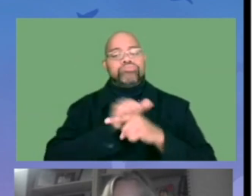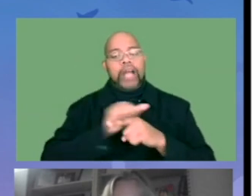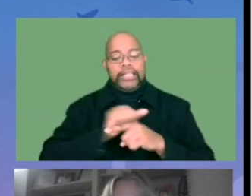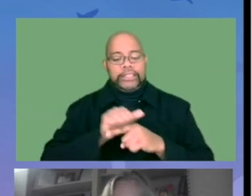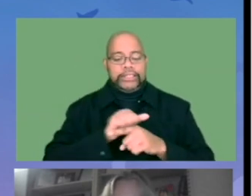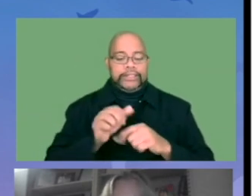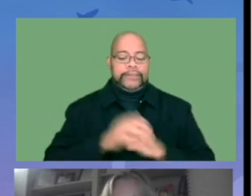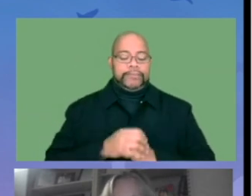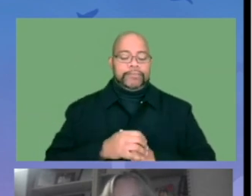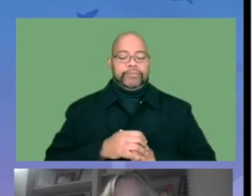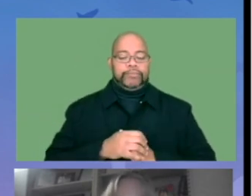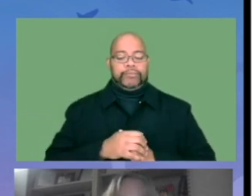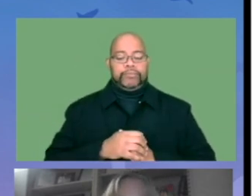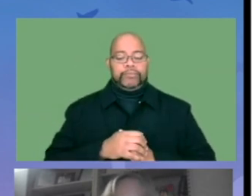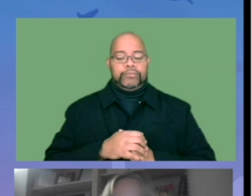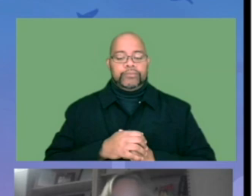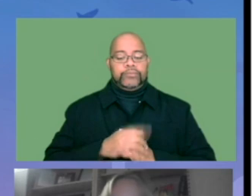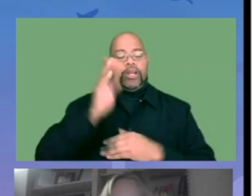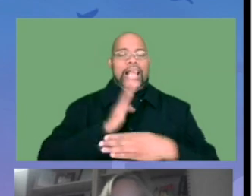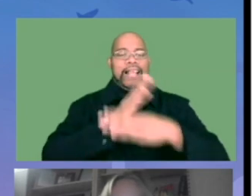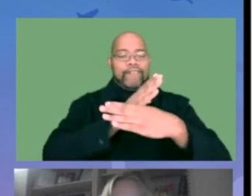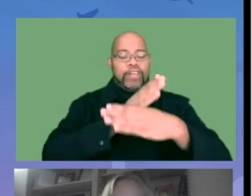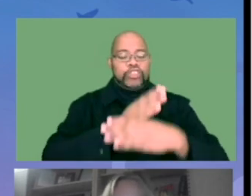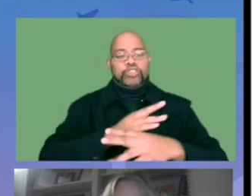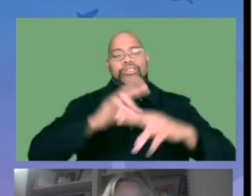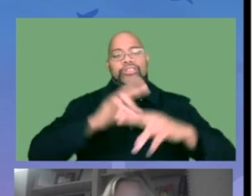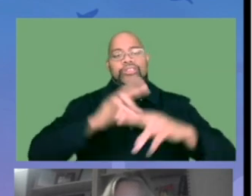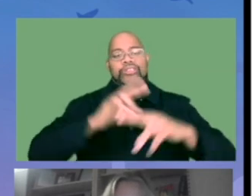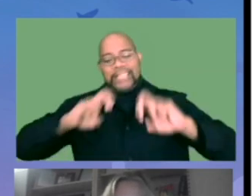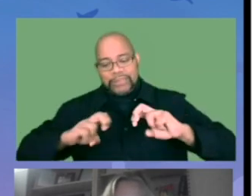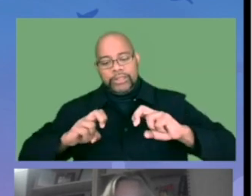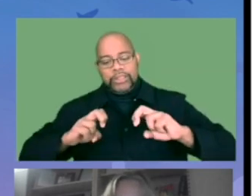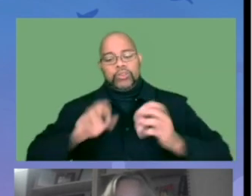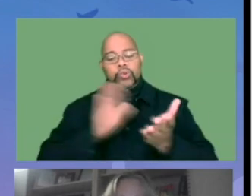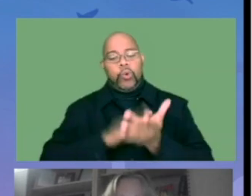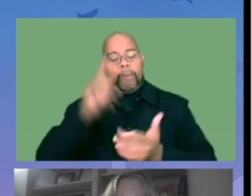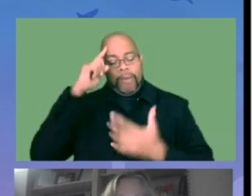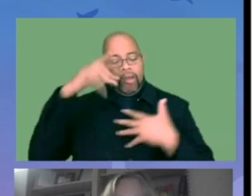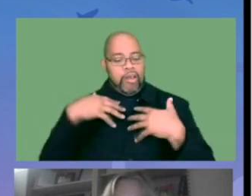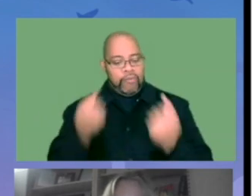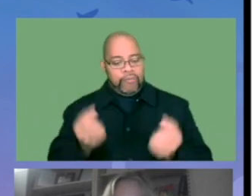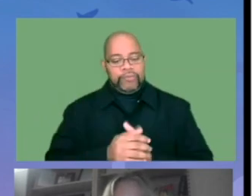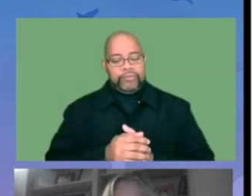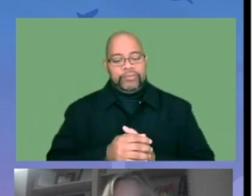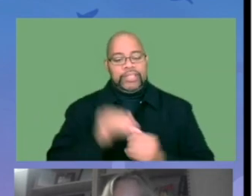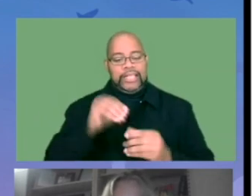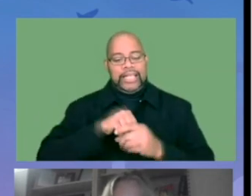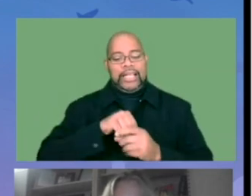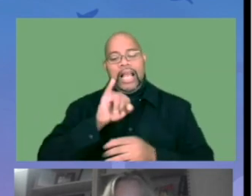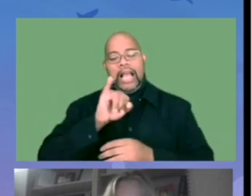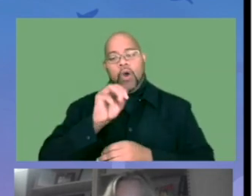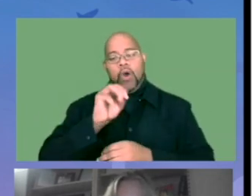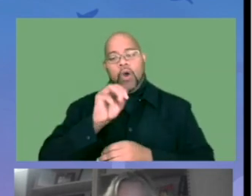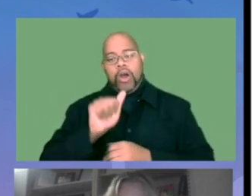that, you know, we're based in Iowa City. Not everybody can reach us. We need to reach the entire state. So that clinic is scheduled to open physically